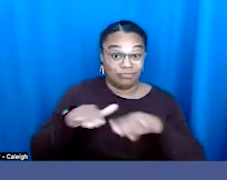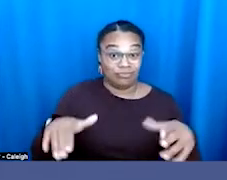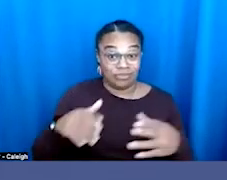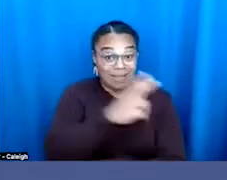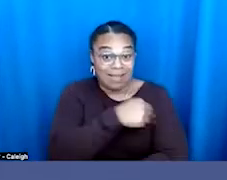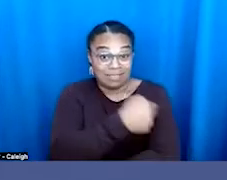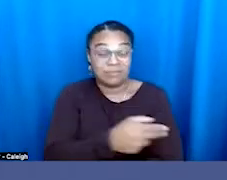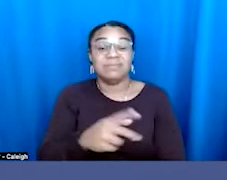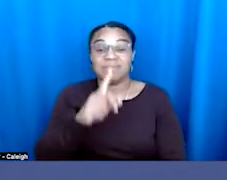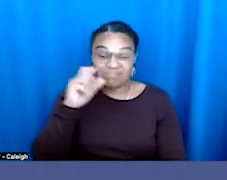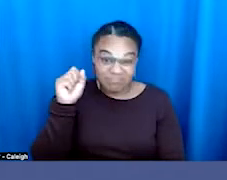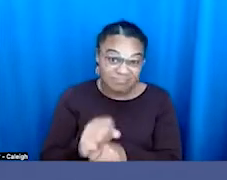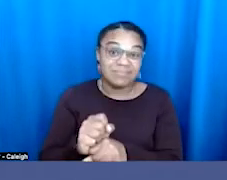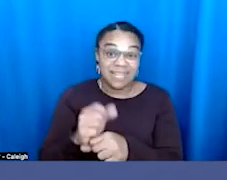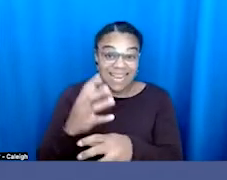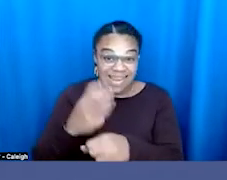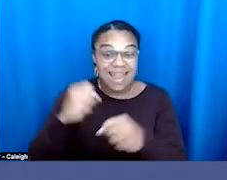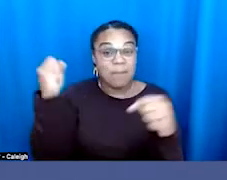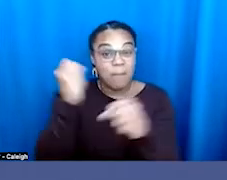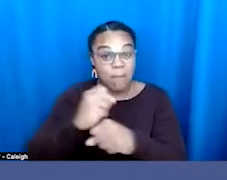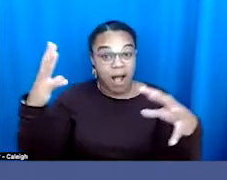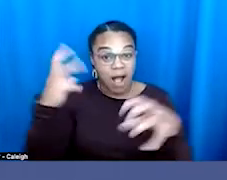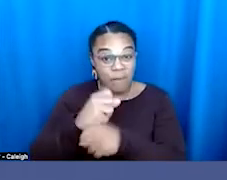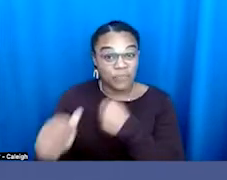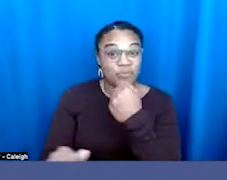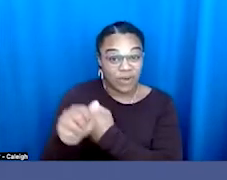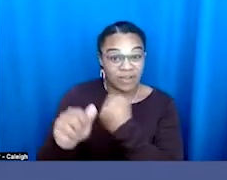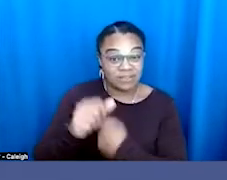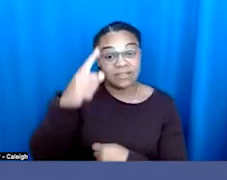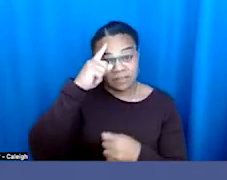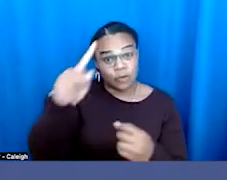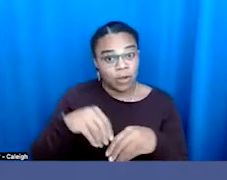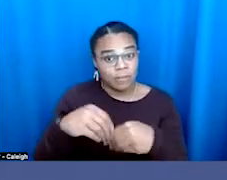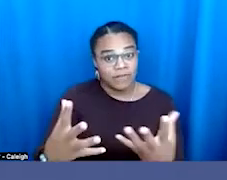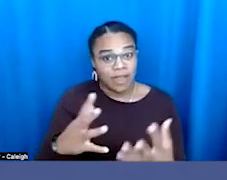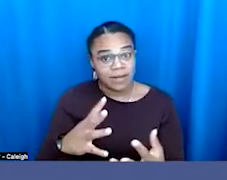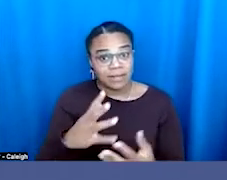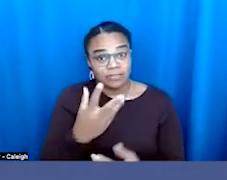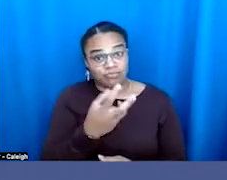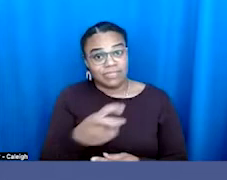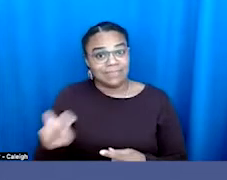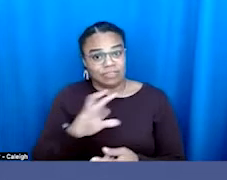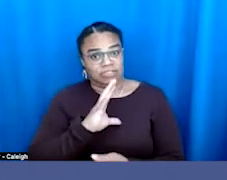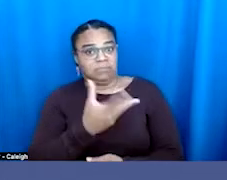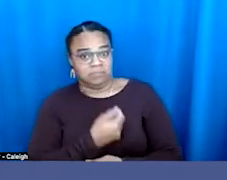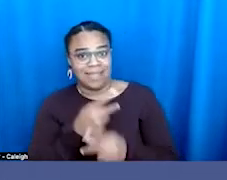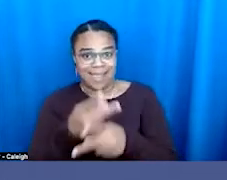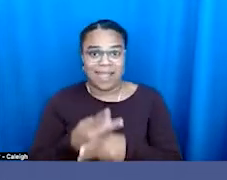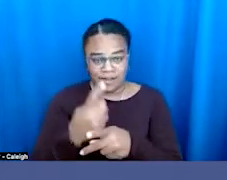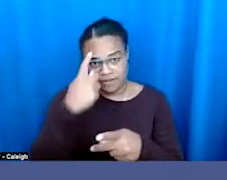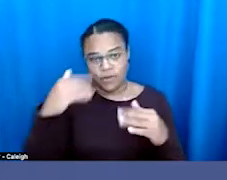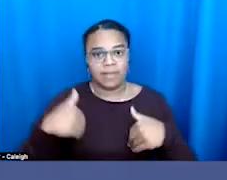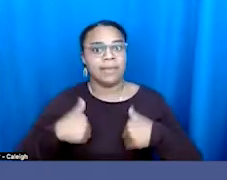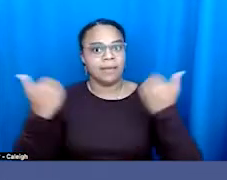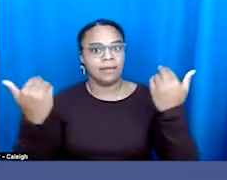actively getting bomb threats for providing transition-related care to young transgender